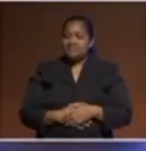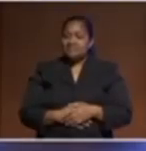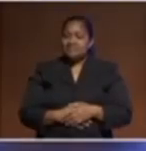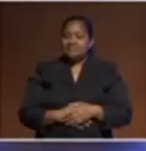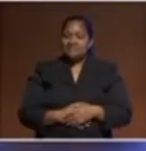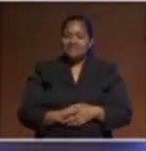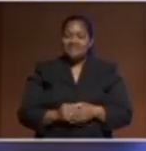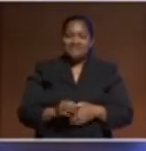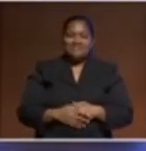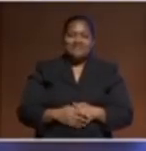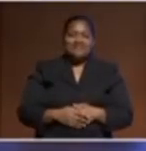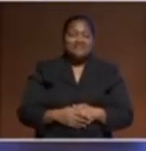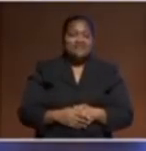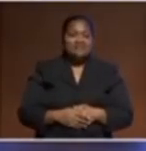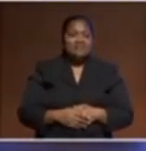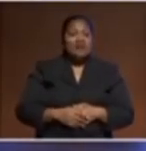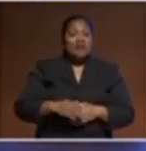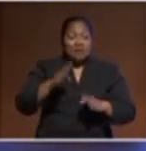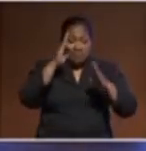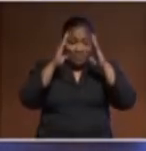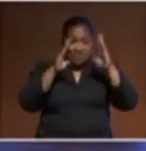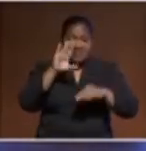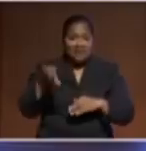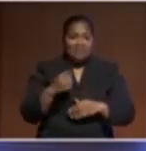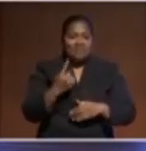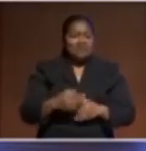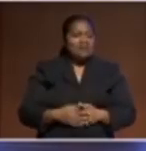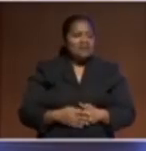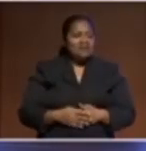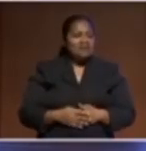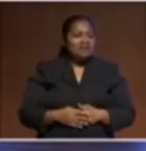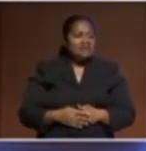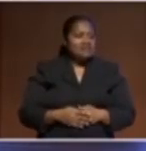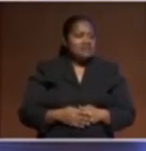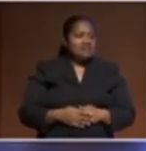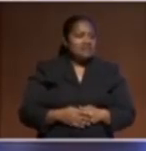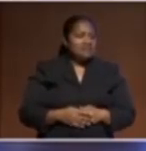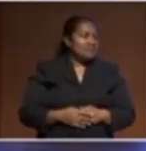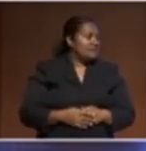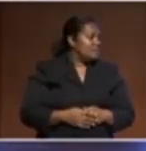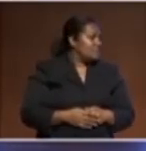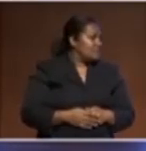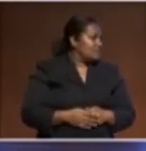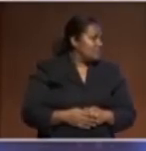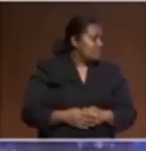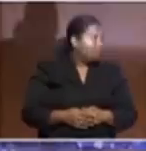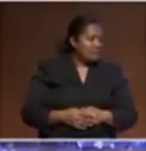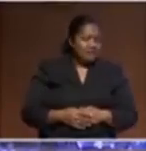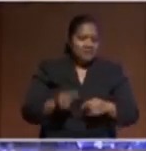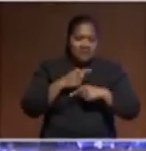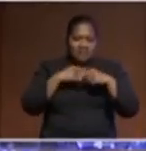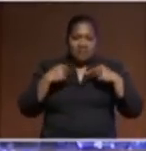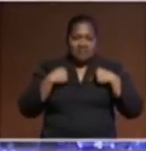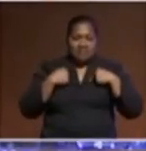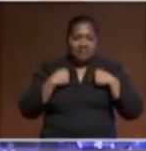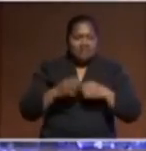Buliwi naka, everyone. And, Aphaleti, thank you very much for making the kind introductions and observing protocols.